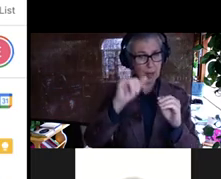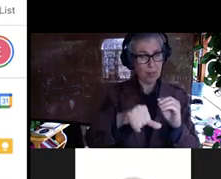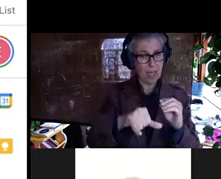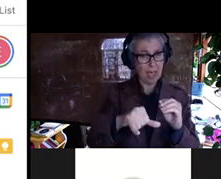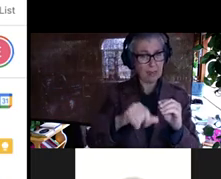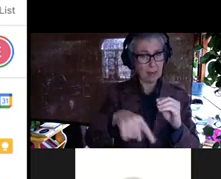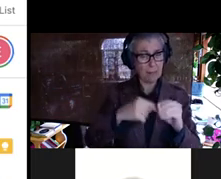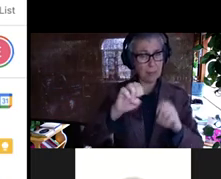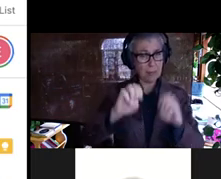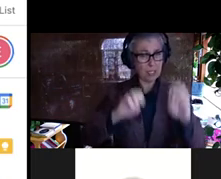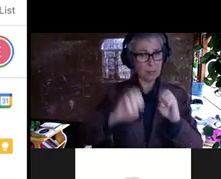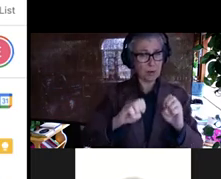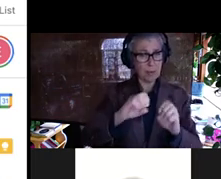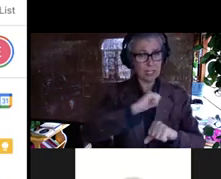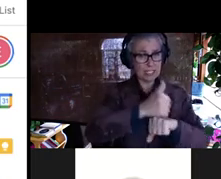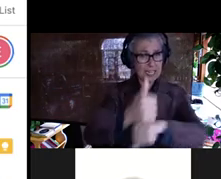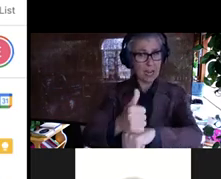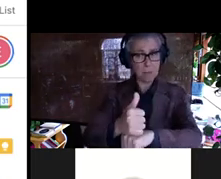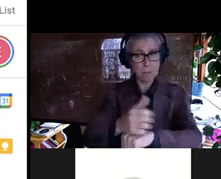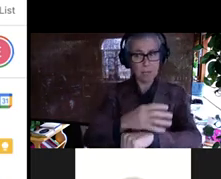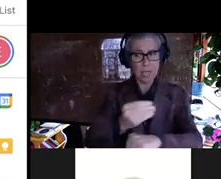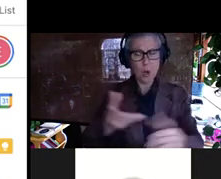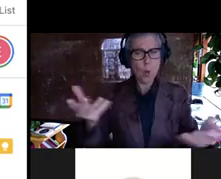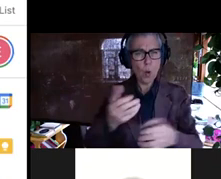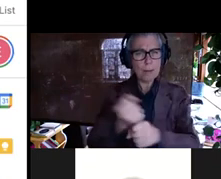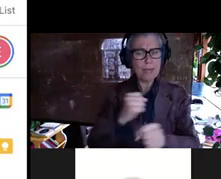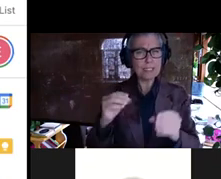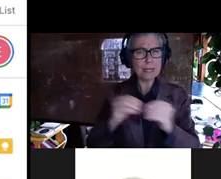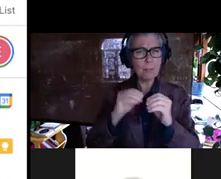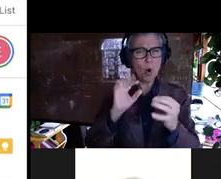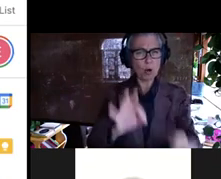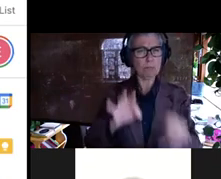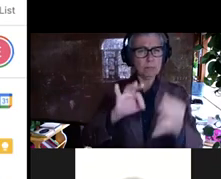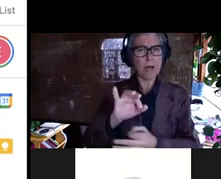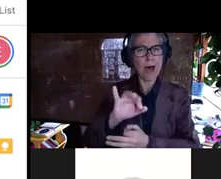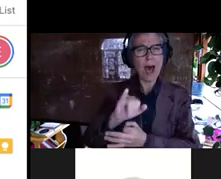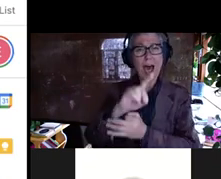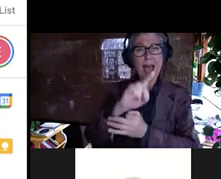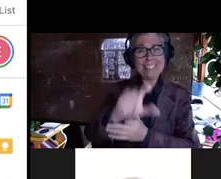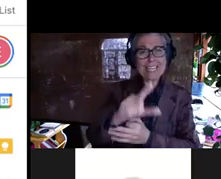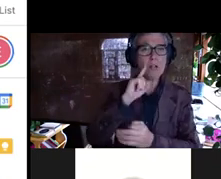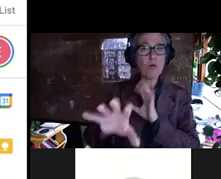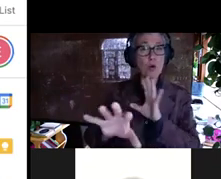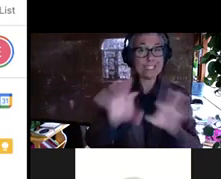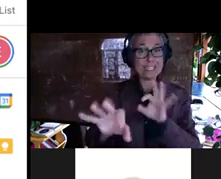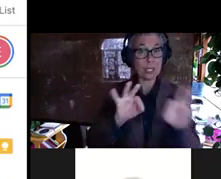experimental setup and what makes, uh, ideal selection conditions. Yeah, for sure. Um,